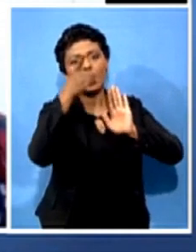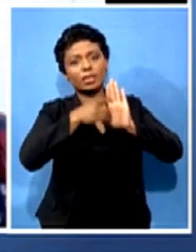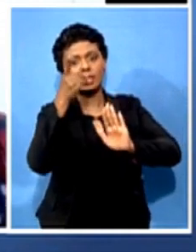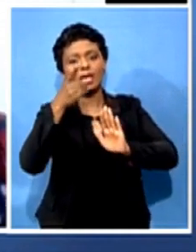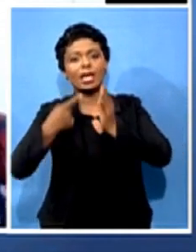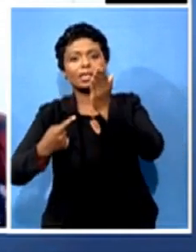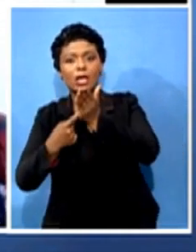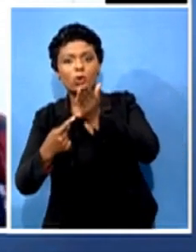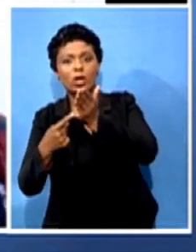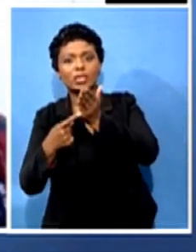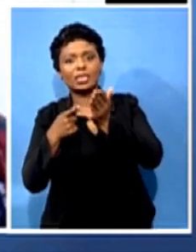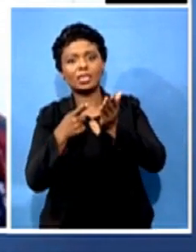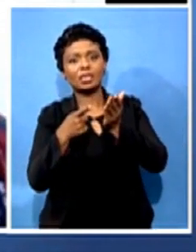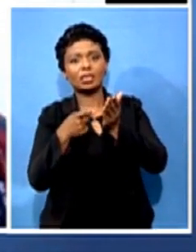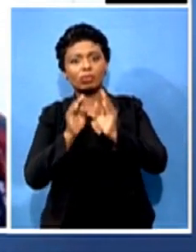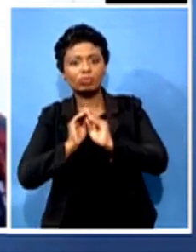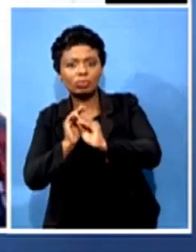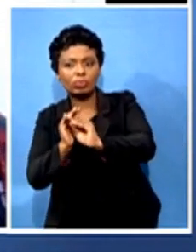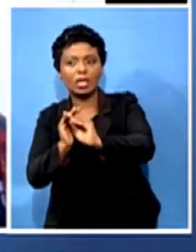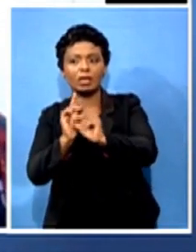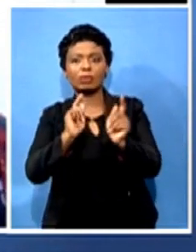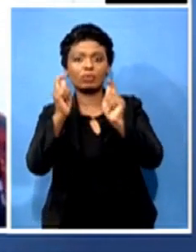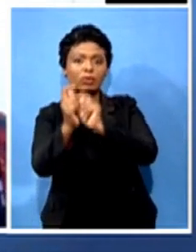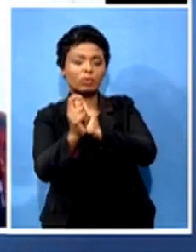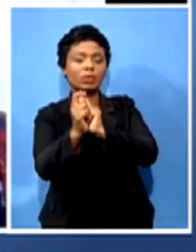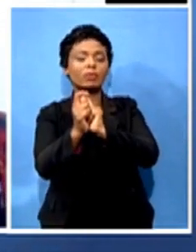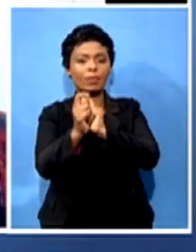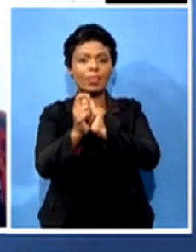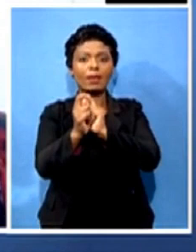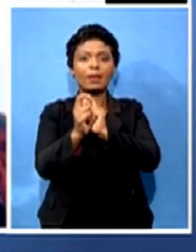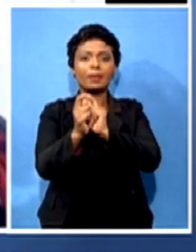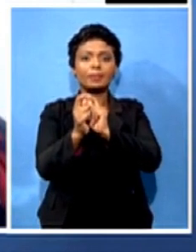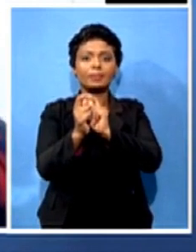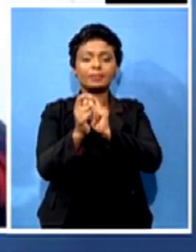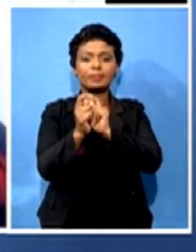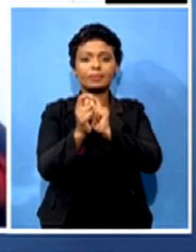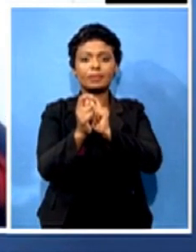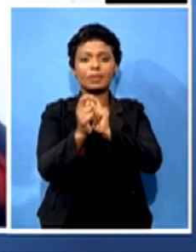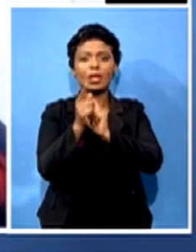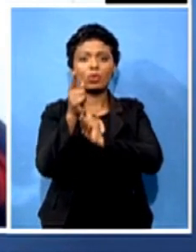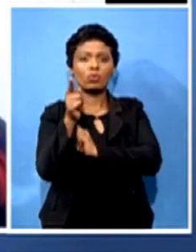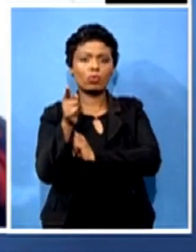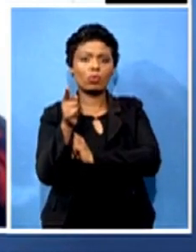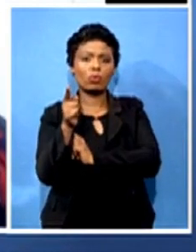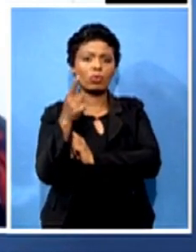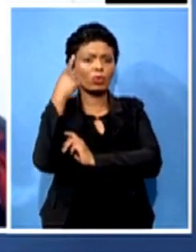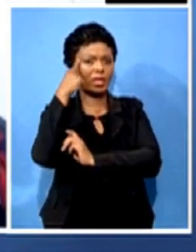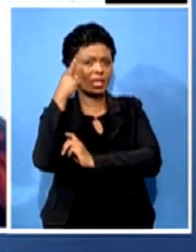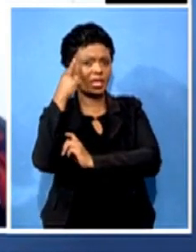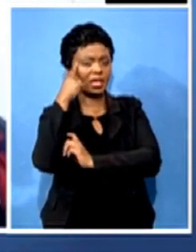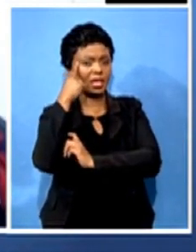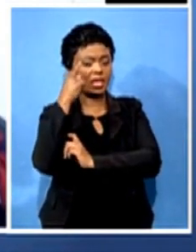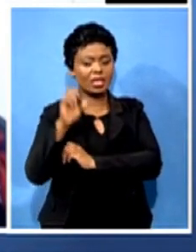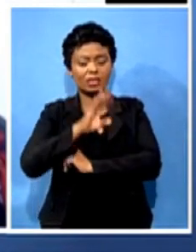studies, did you find that there was this appreciation of South Africa's industrial and transformation policy